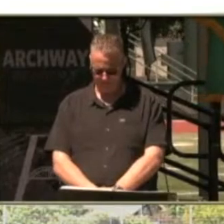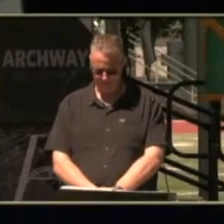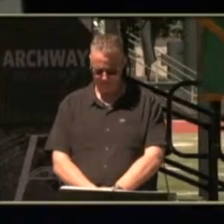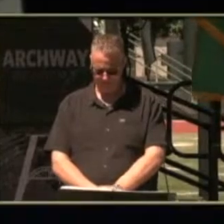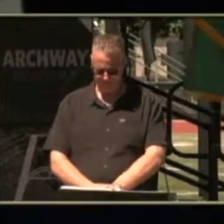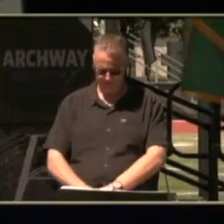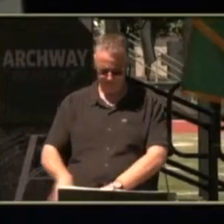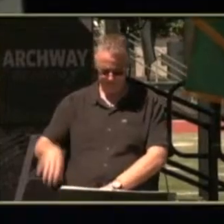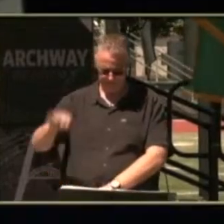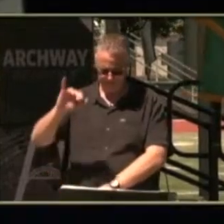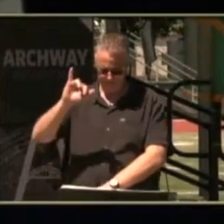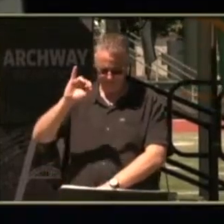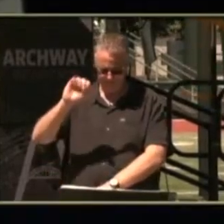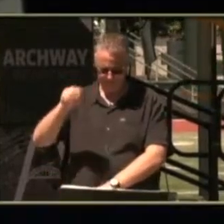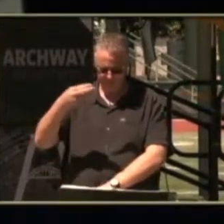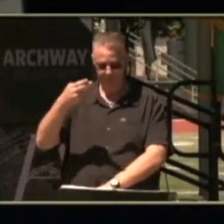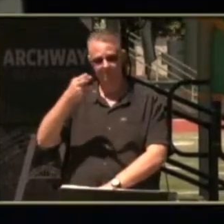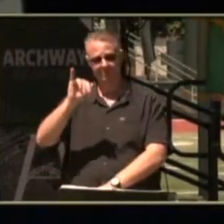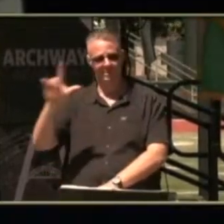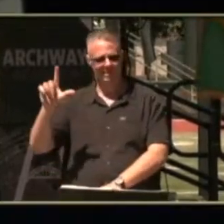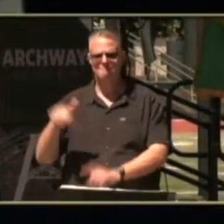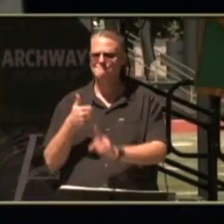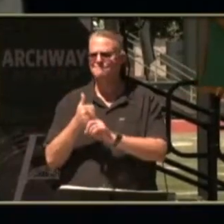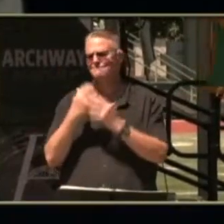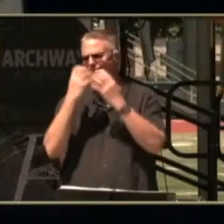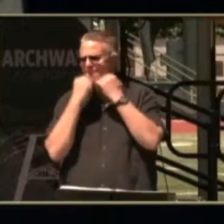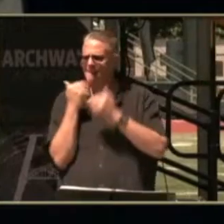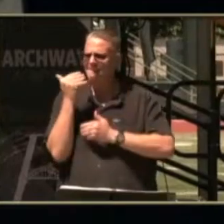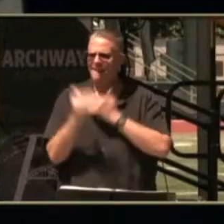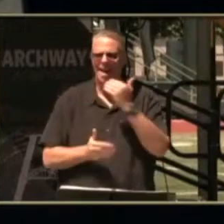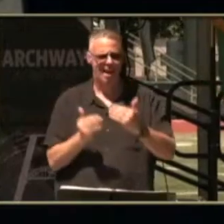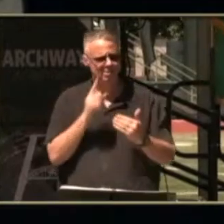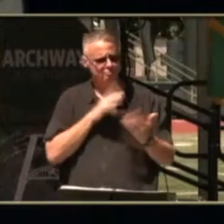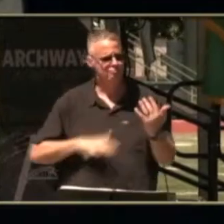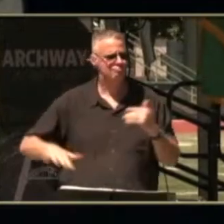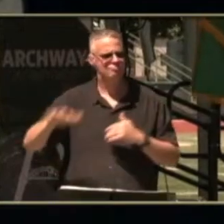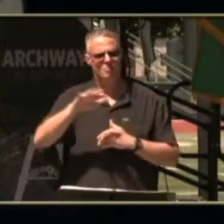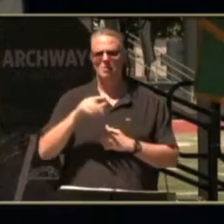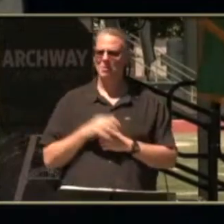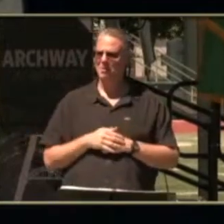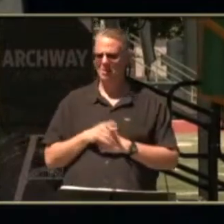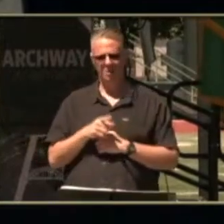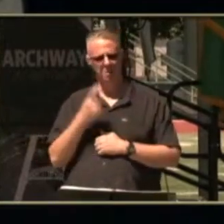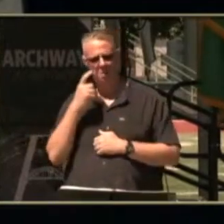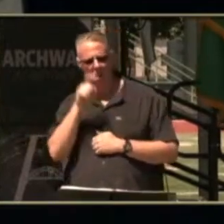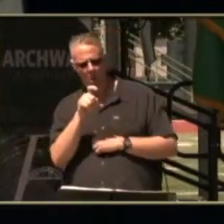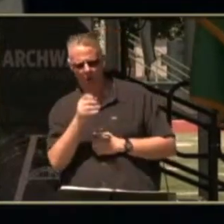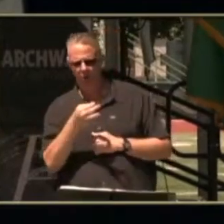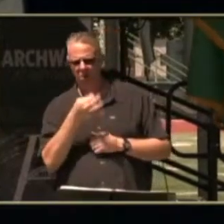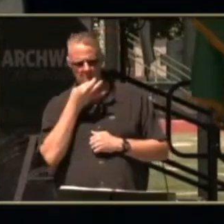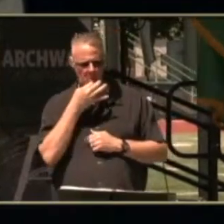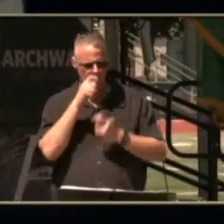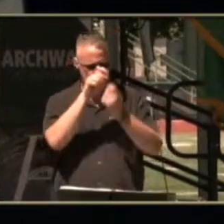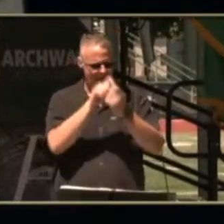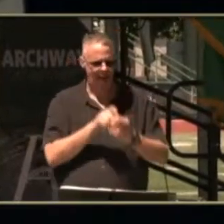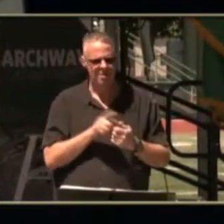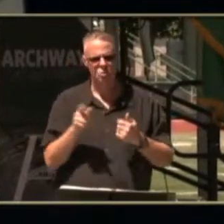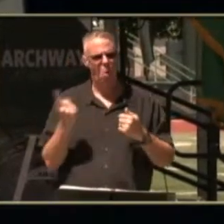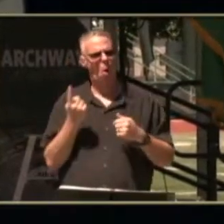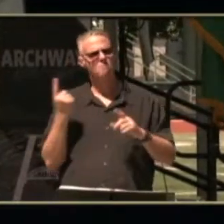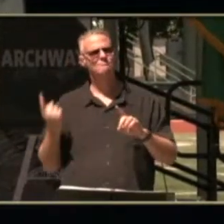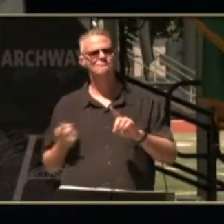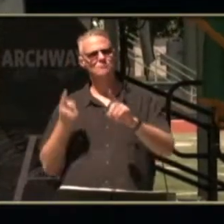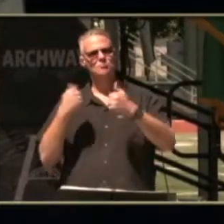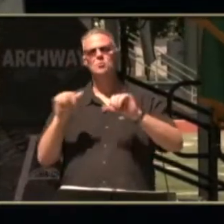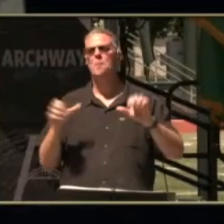josh hill josh is caring and kind to everyone around he has an eye for detail and strives to always do the best job